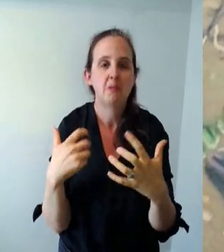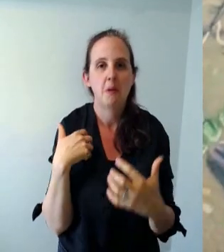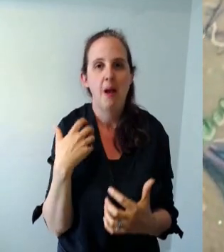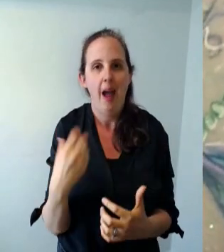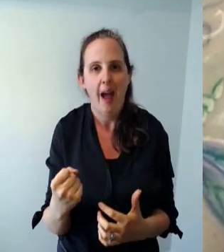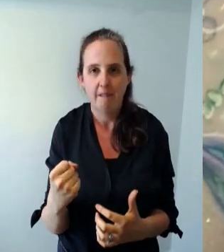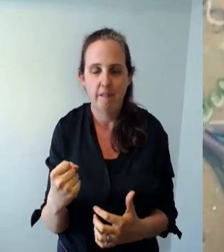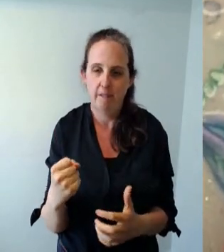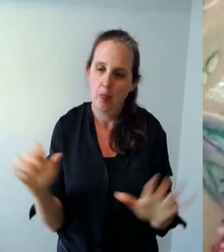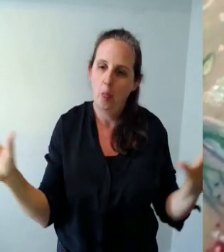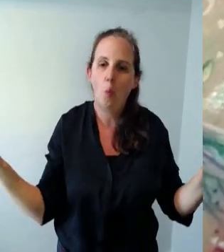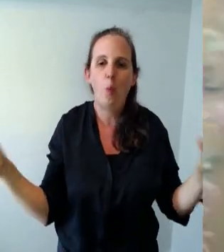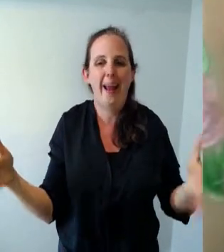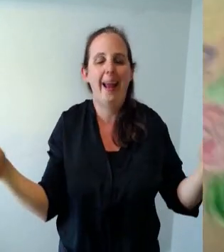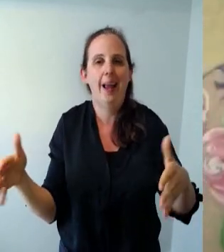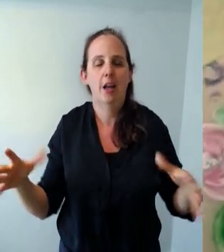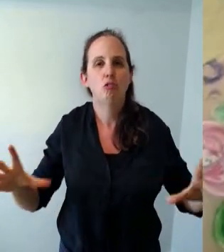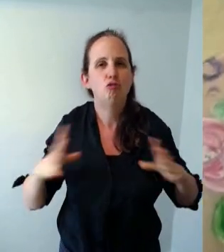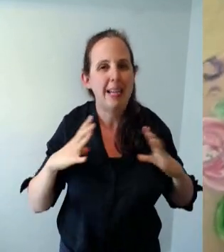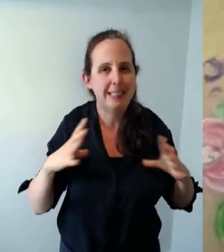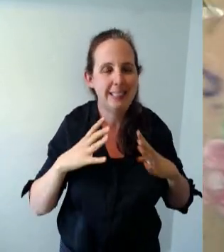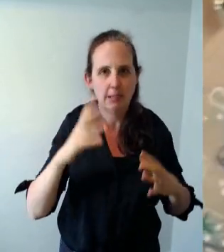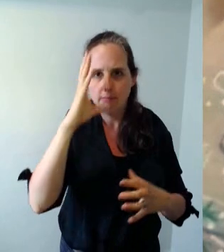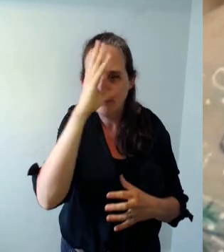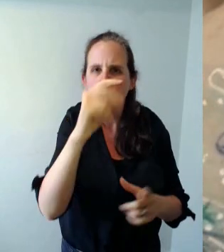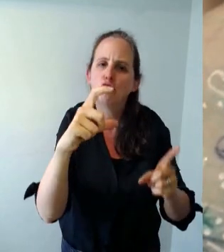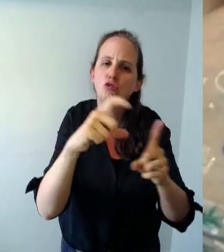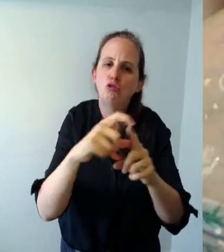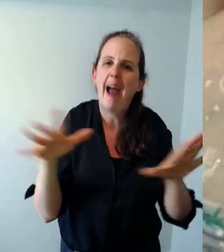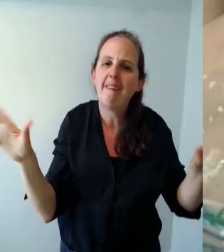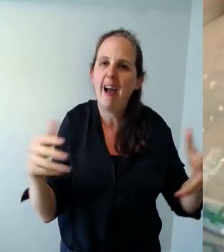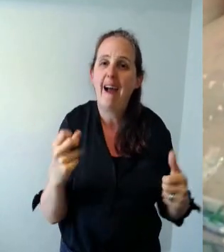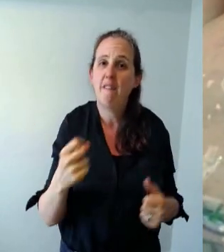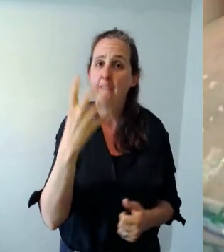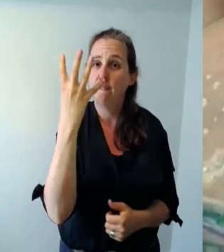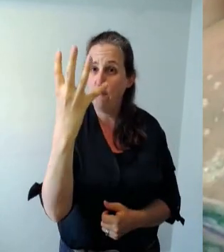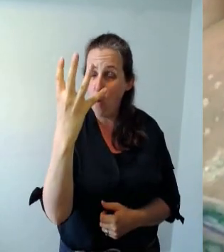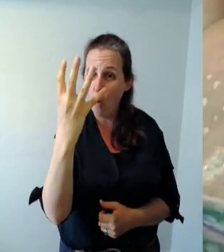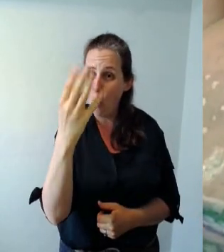our wings now you're going to need four for each dragonfly